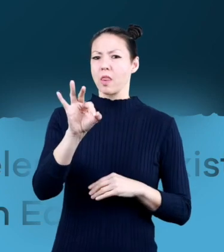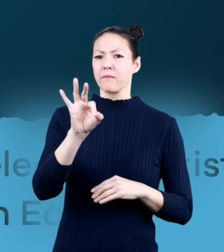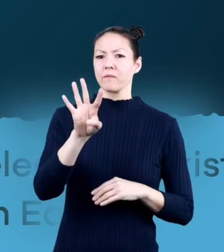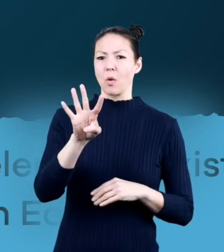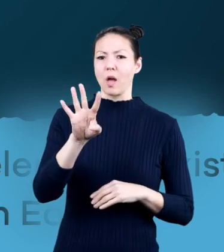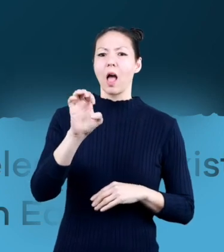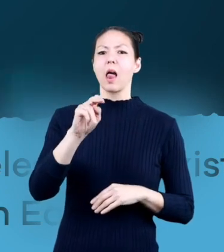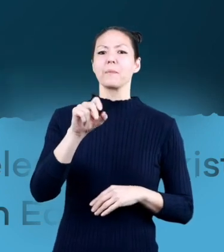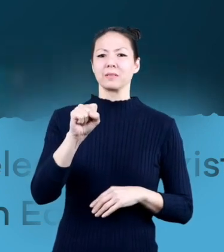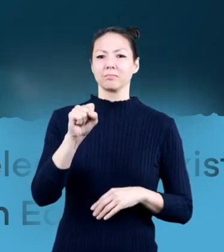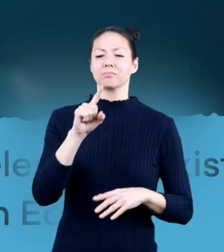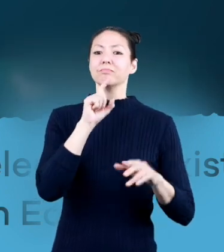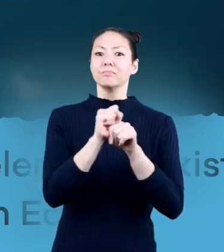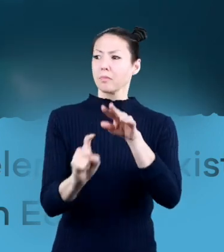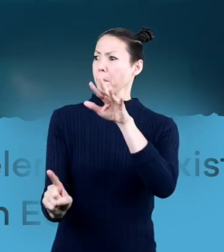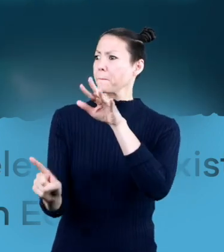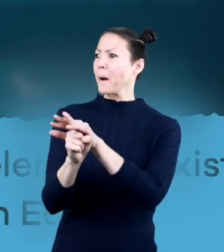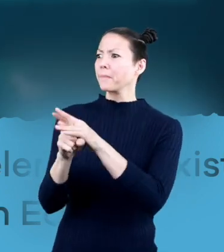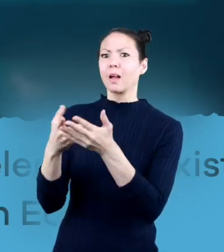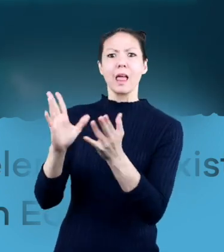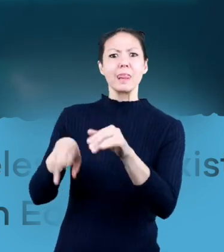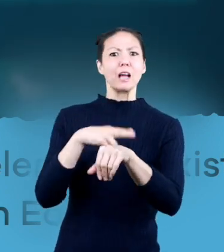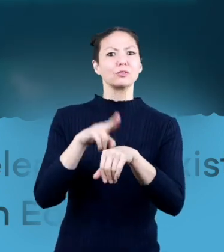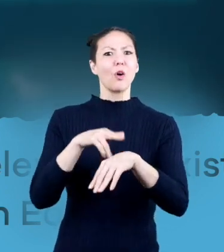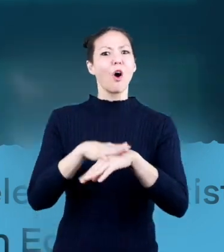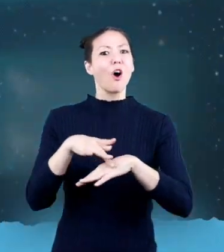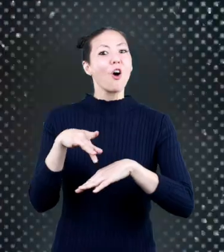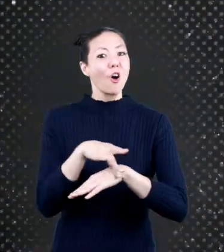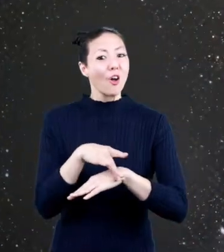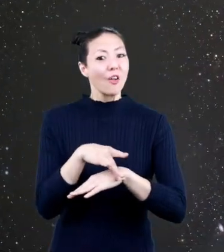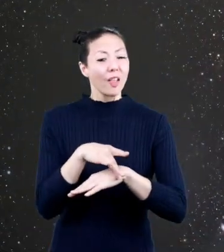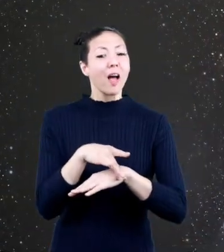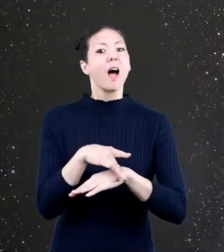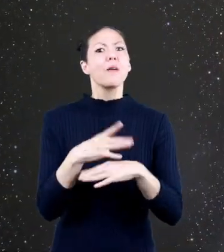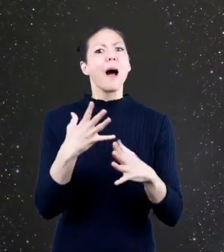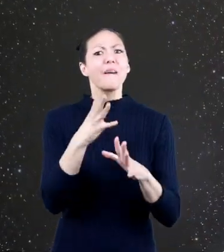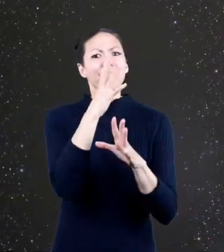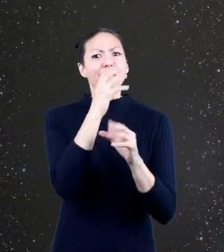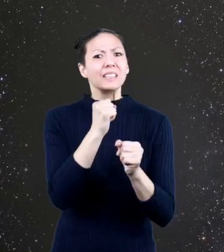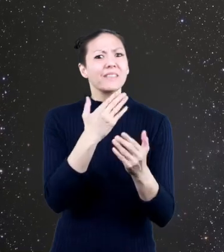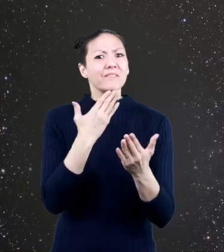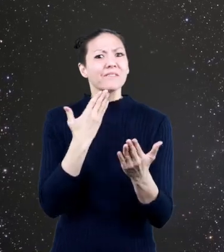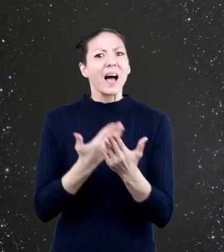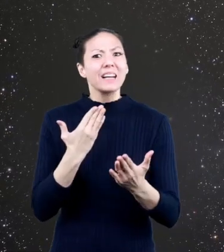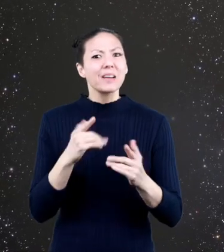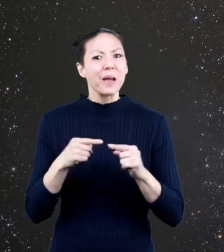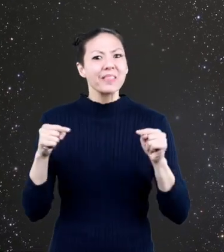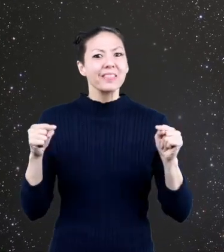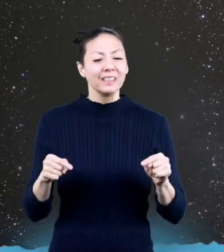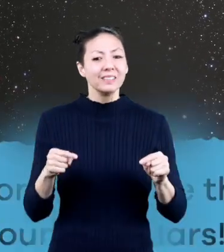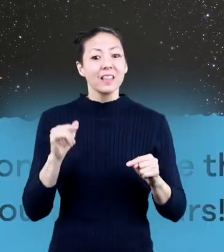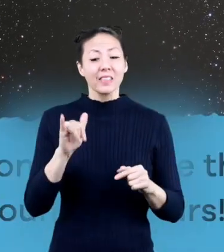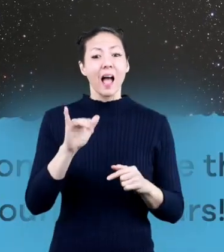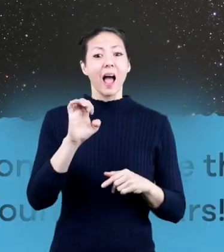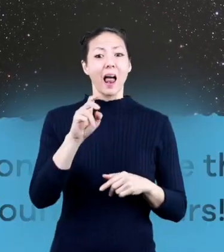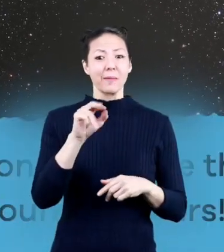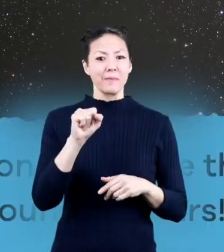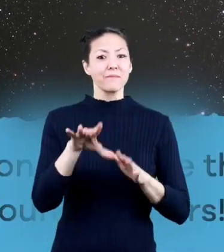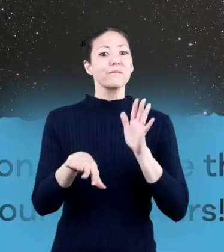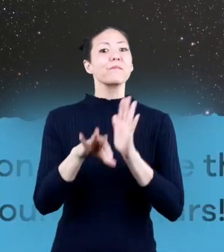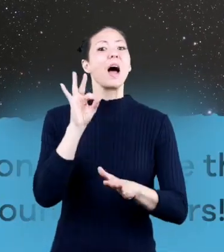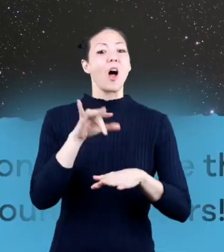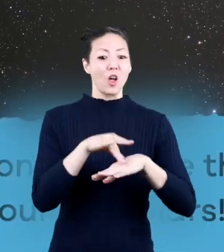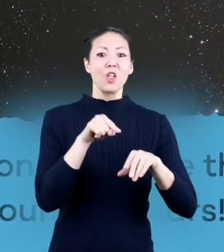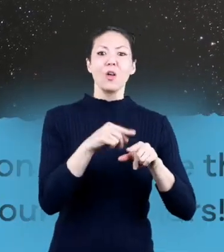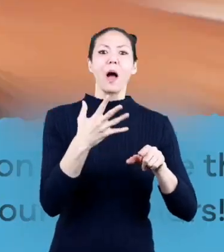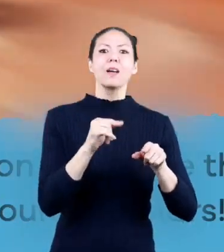94 of these elements exist naturally on earth and here's another fascinating fact the elements